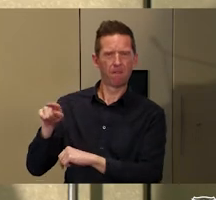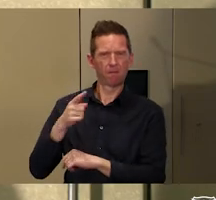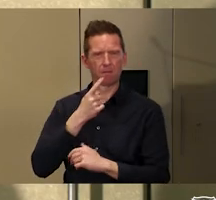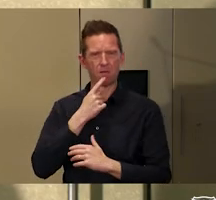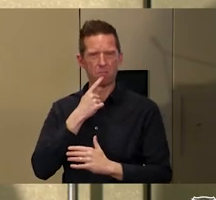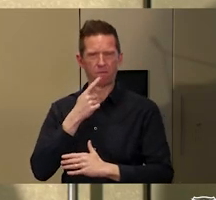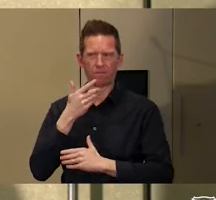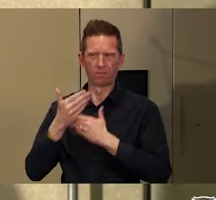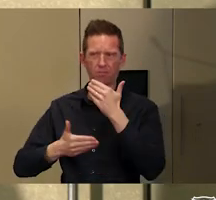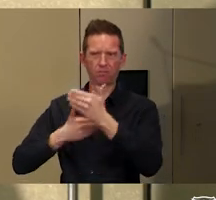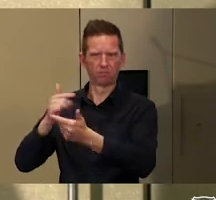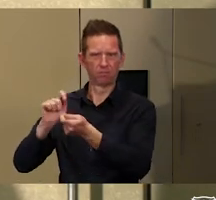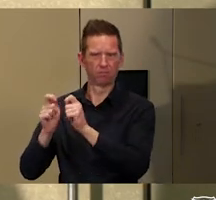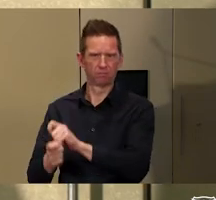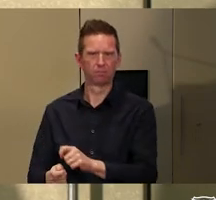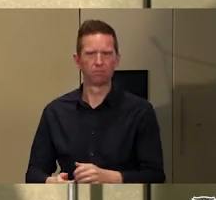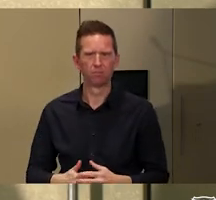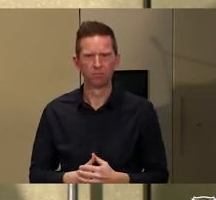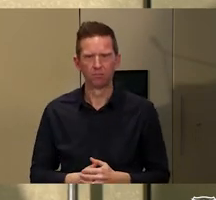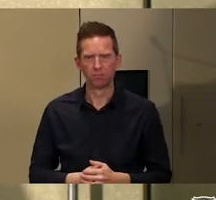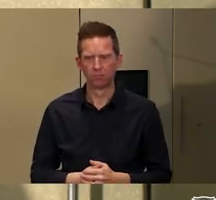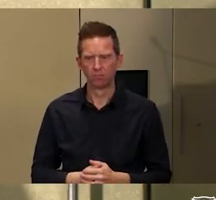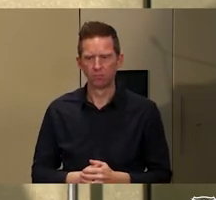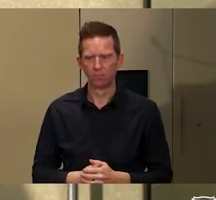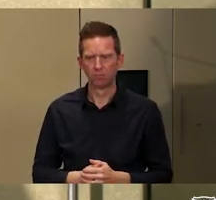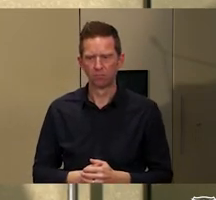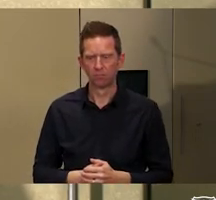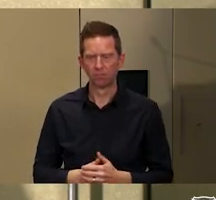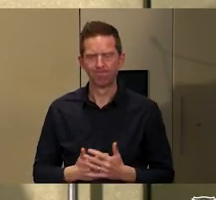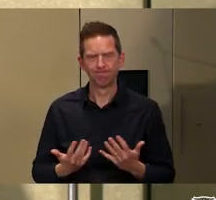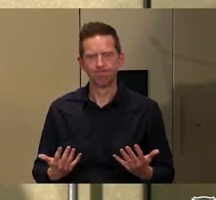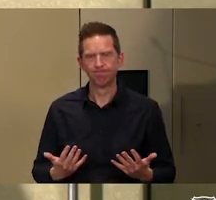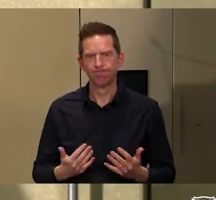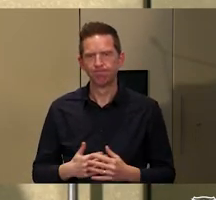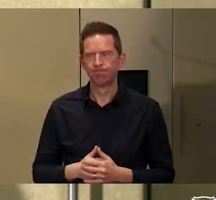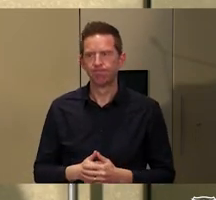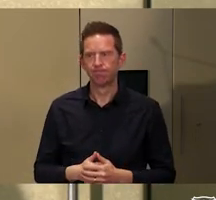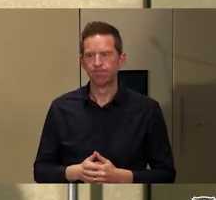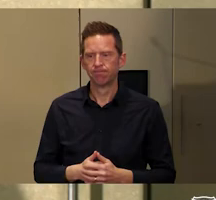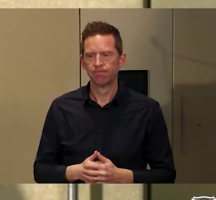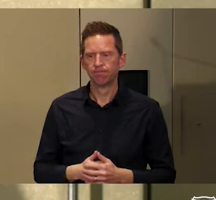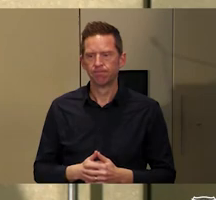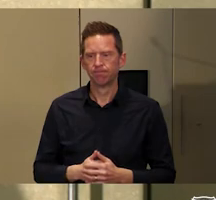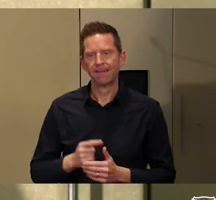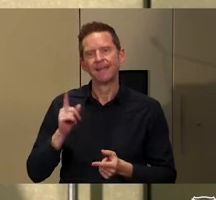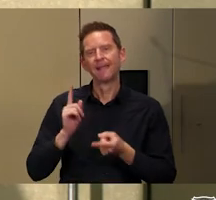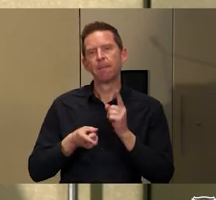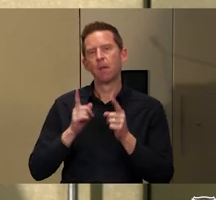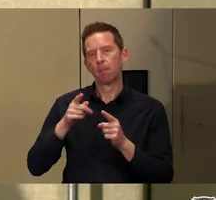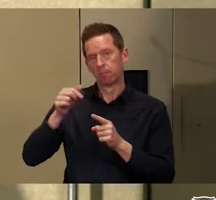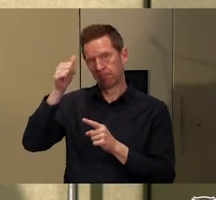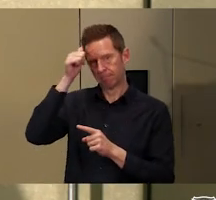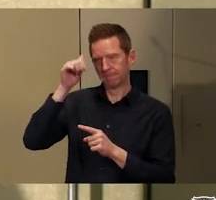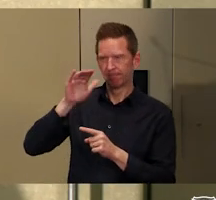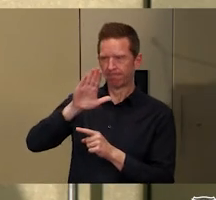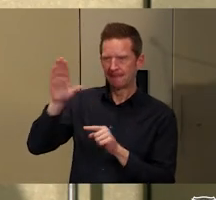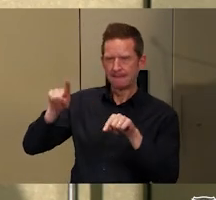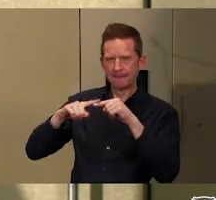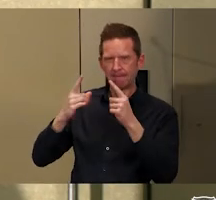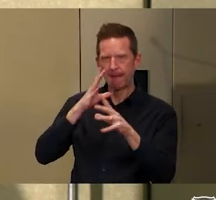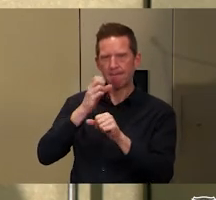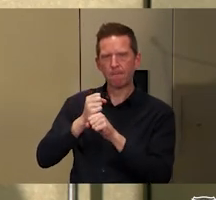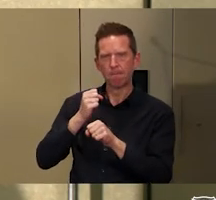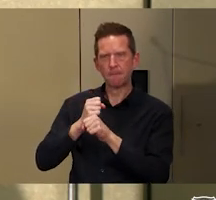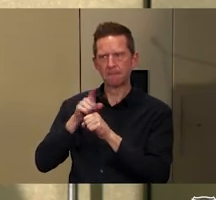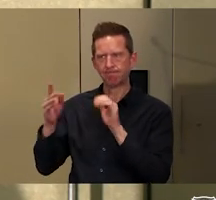movements and agendas. Sometimes they're political agendas that are put in place